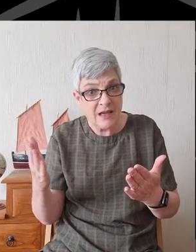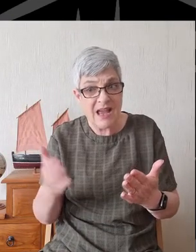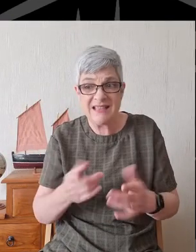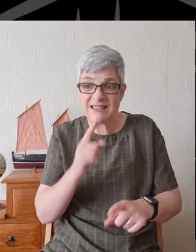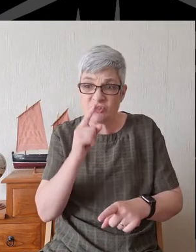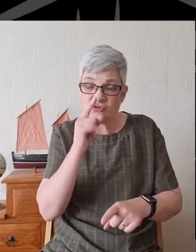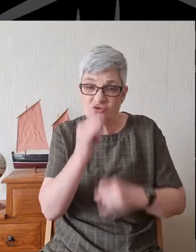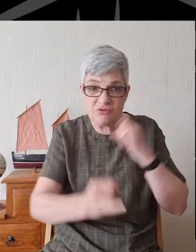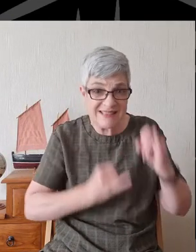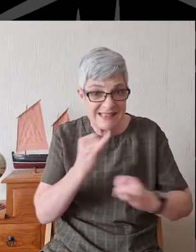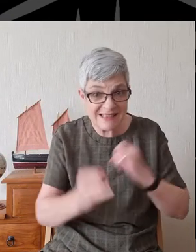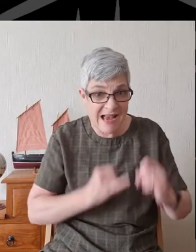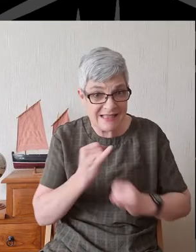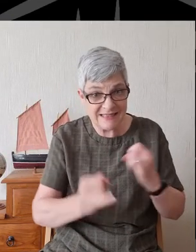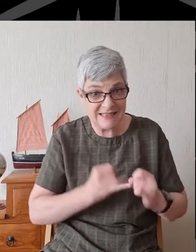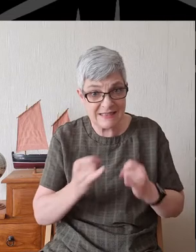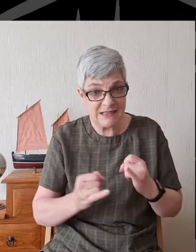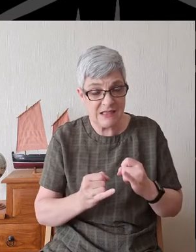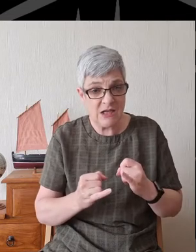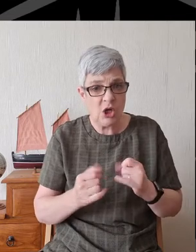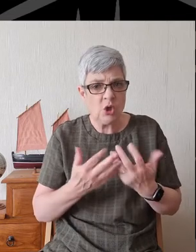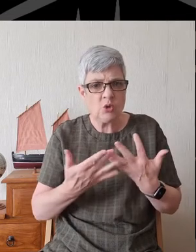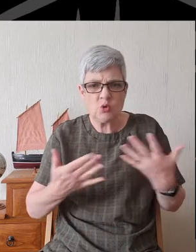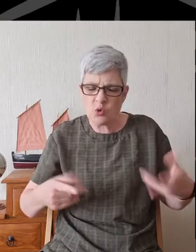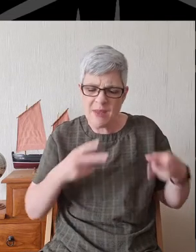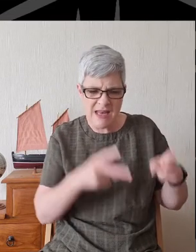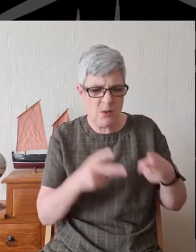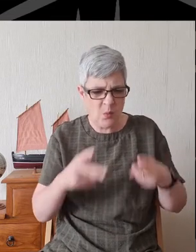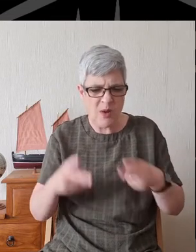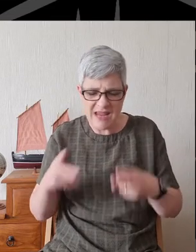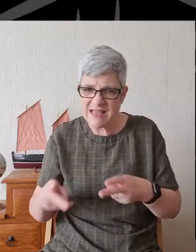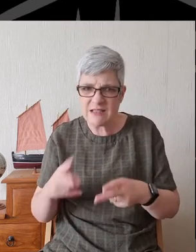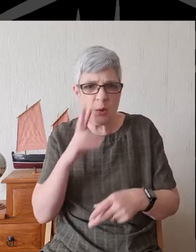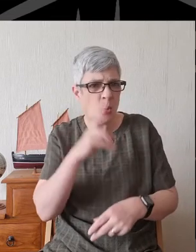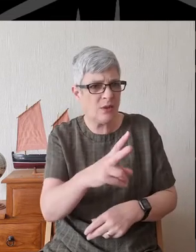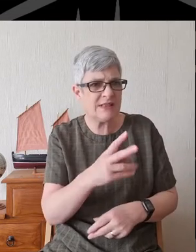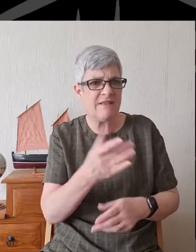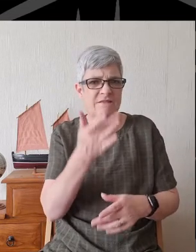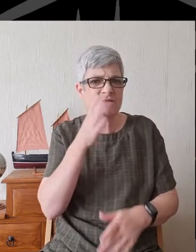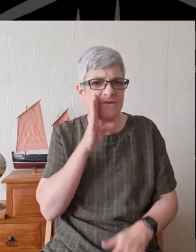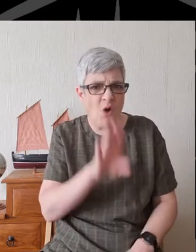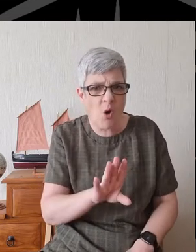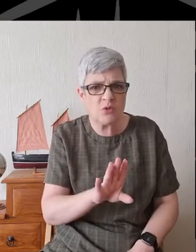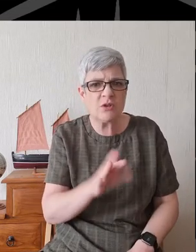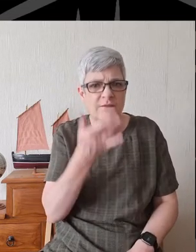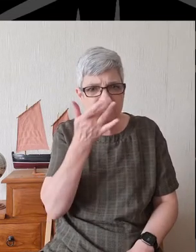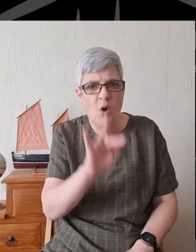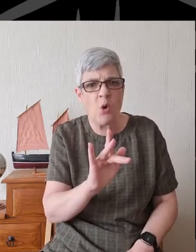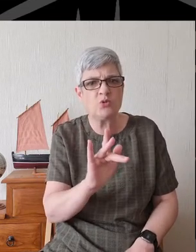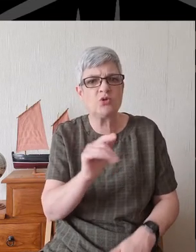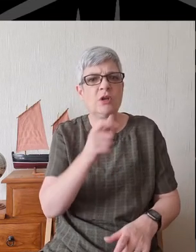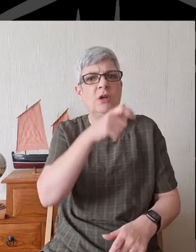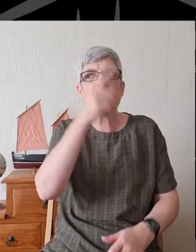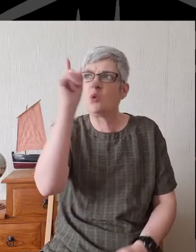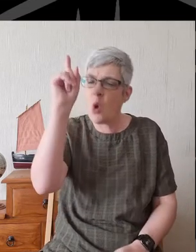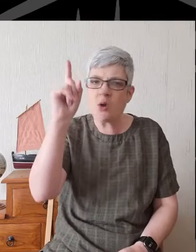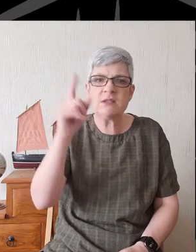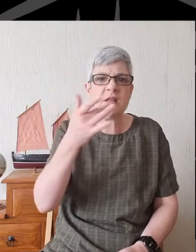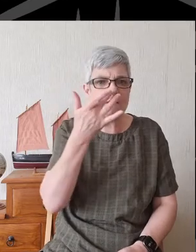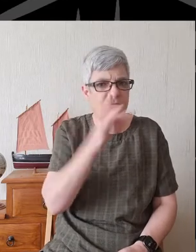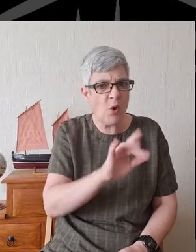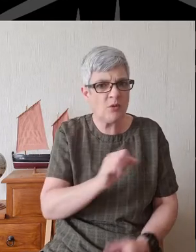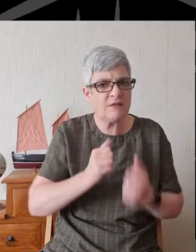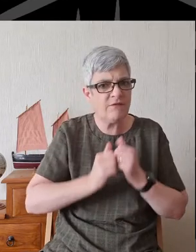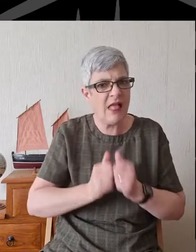There are so many different ways where they have turned to false gods and false values, and they've driven God out.